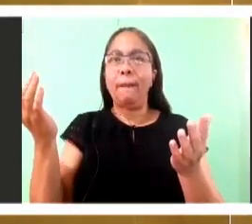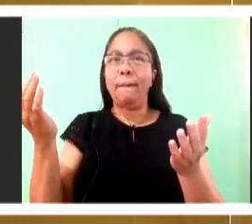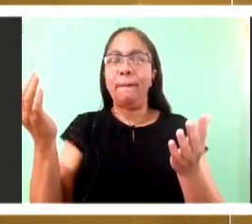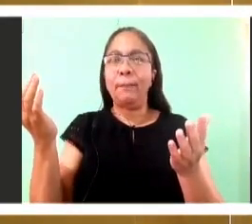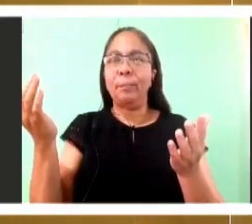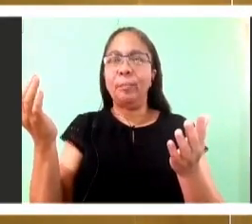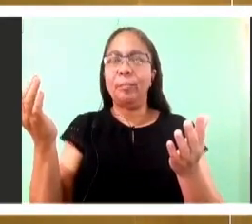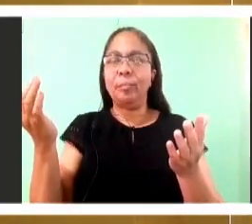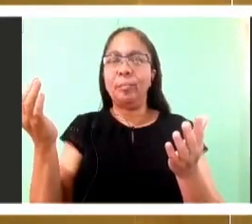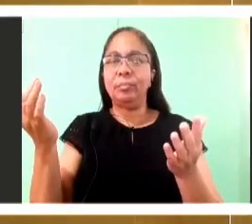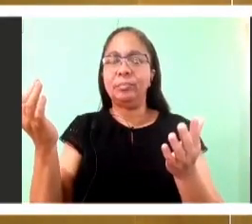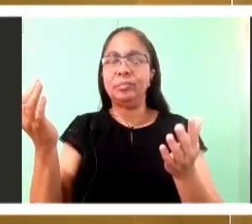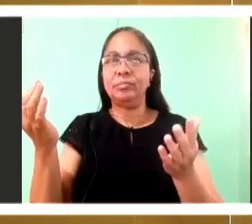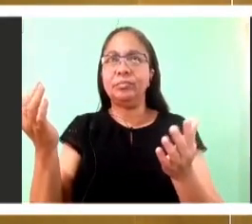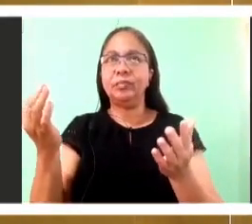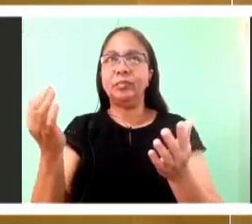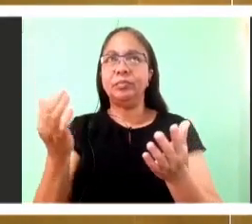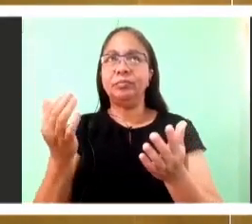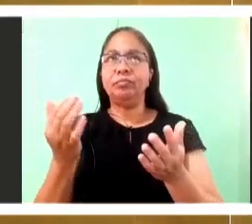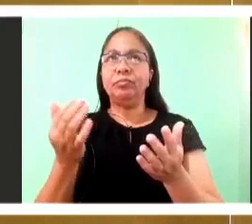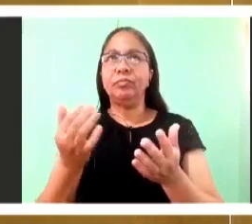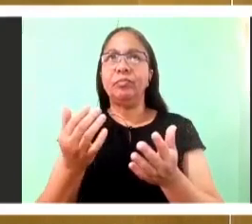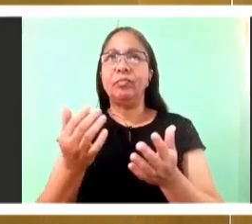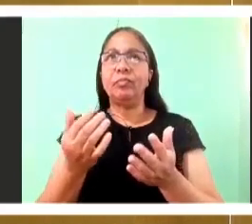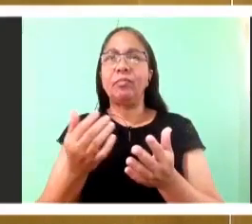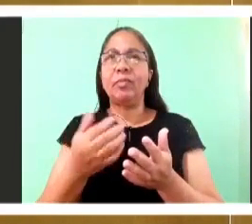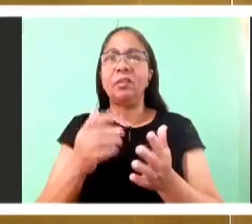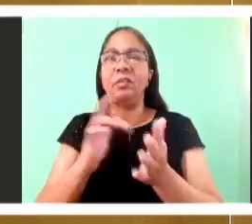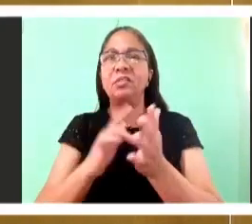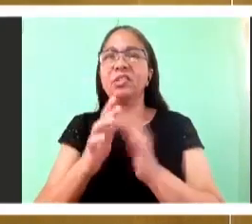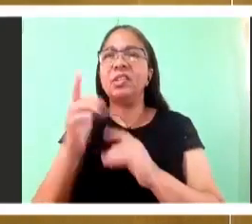Now, this is the weirdest way to answer the question.